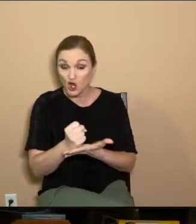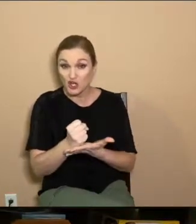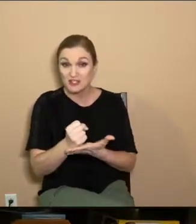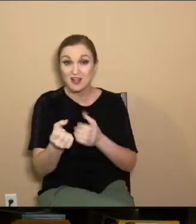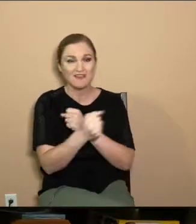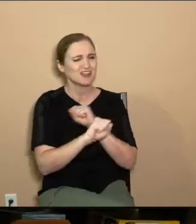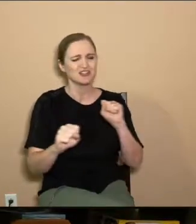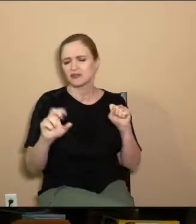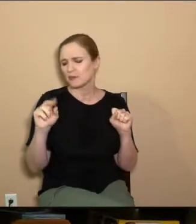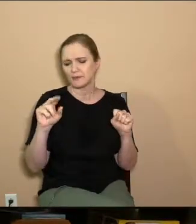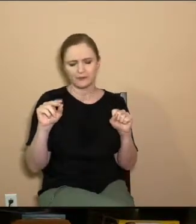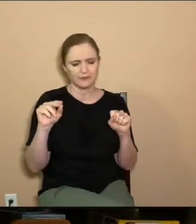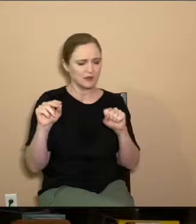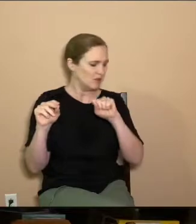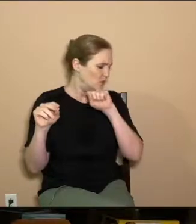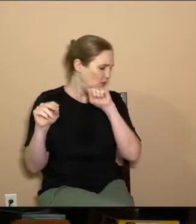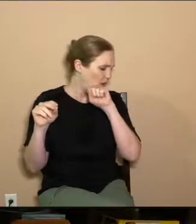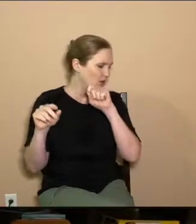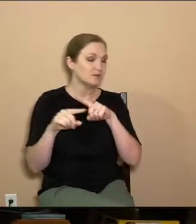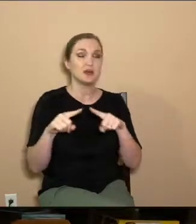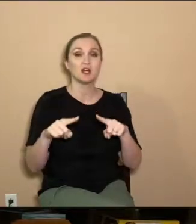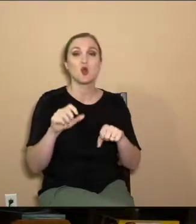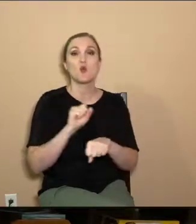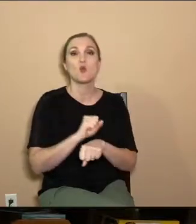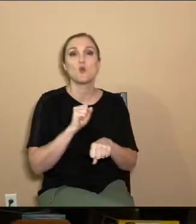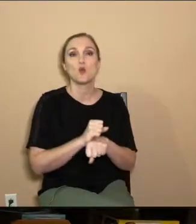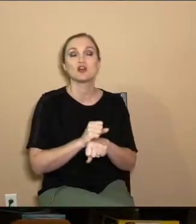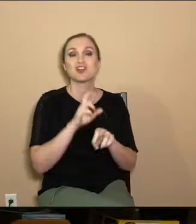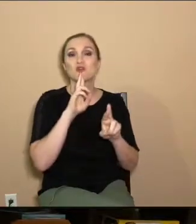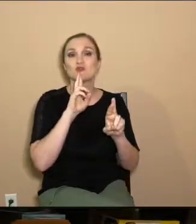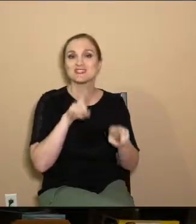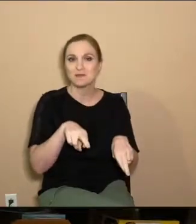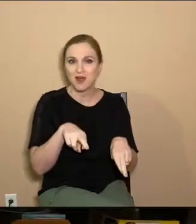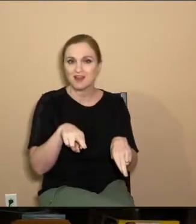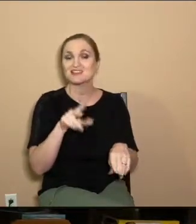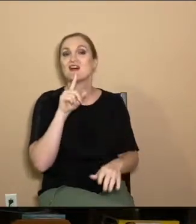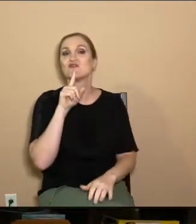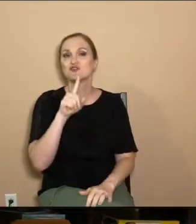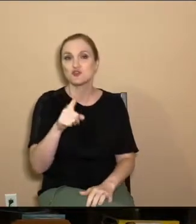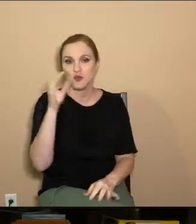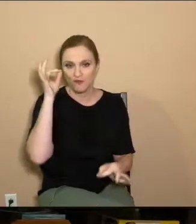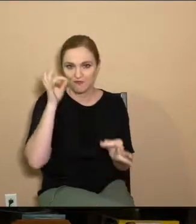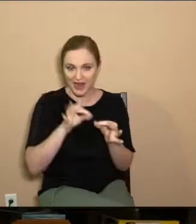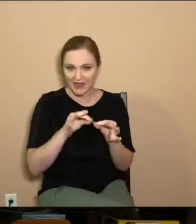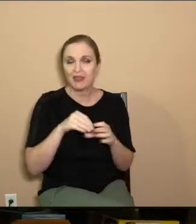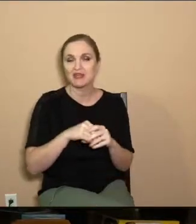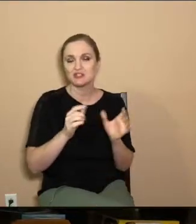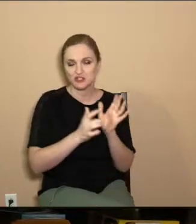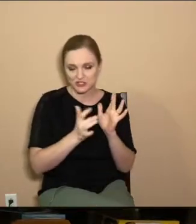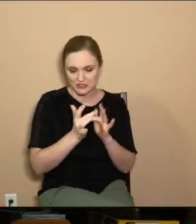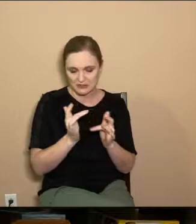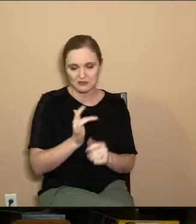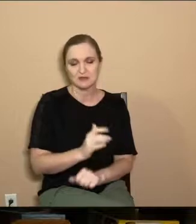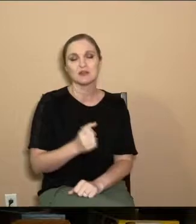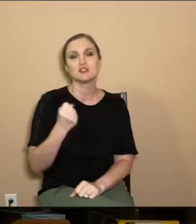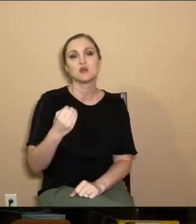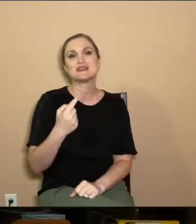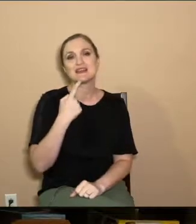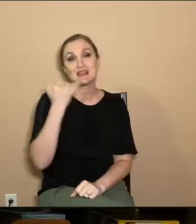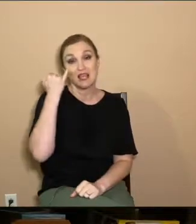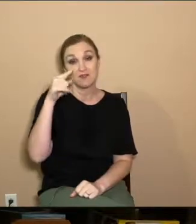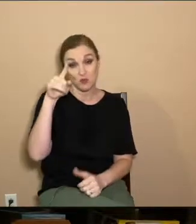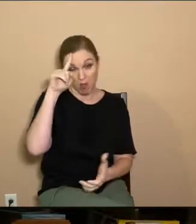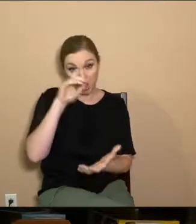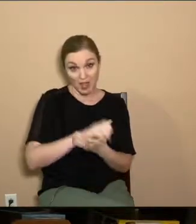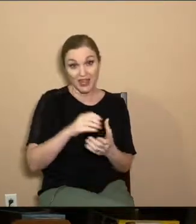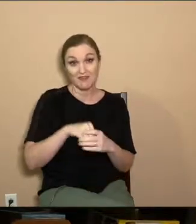wage? No, but works are the natural outpouring of genuine faith in Jesus Christ. So he says, if you believe